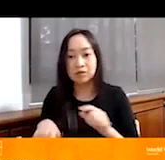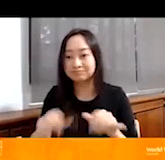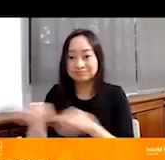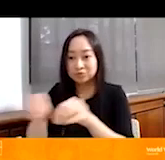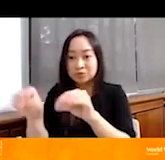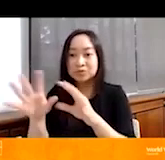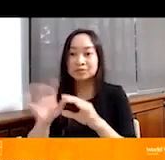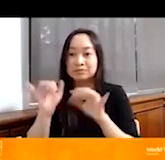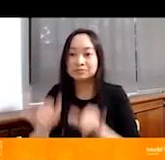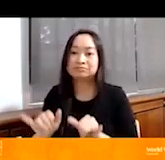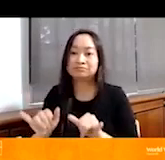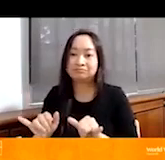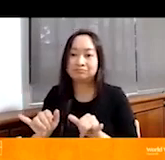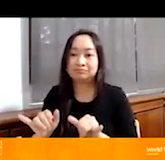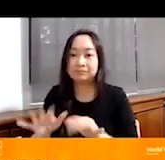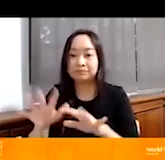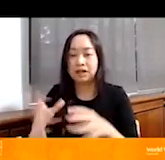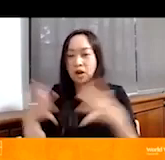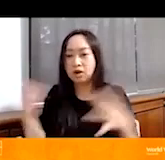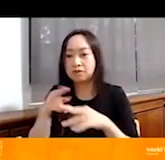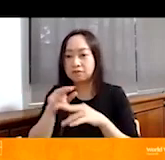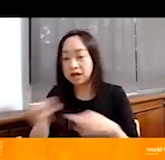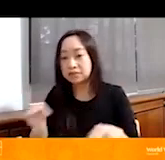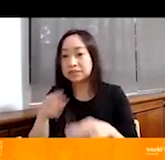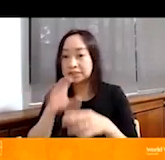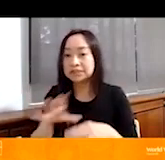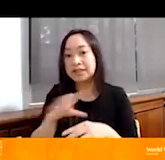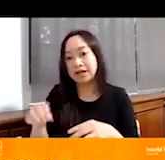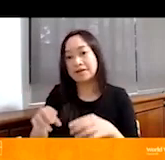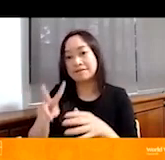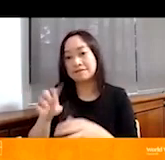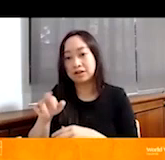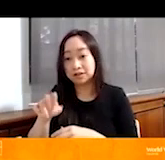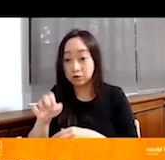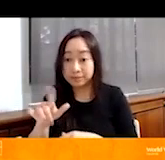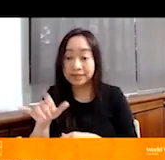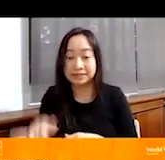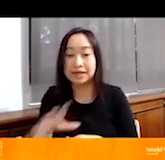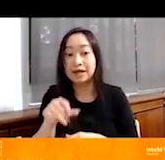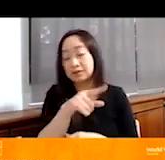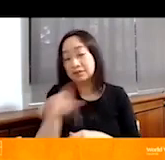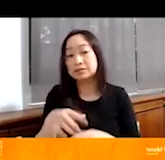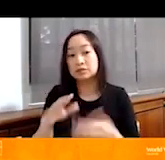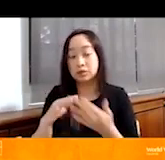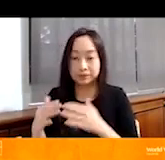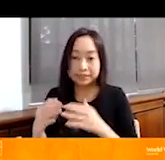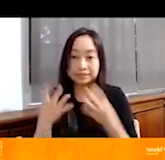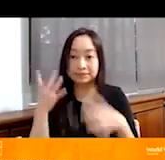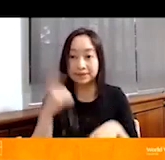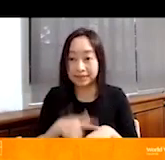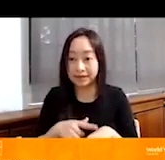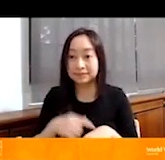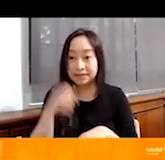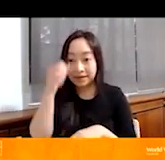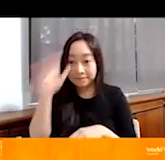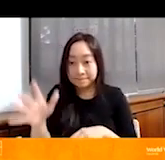lack of cohesion, creating a lot of uncertainty and vulnerability. And in these communities, a lot of times, the men prefer